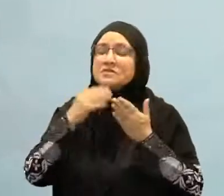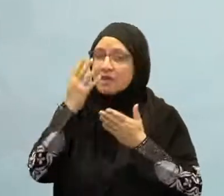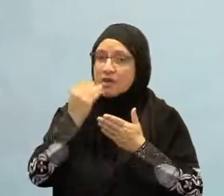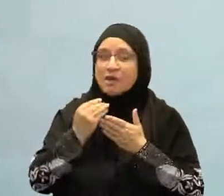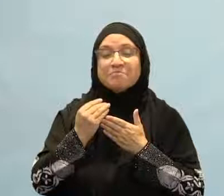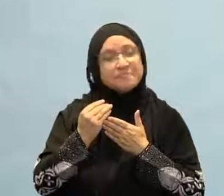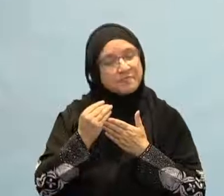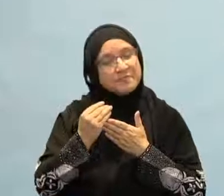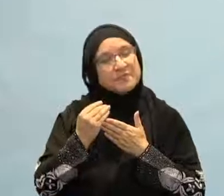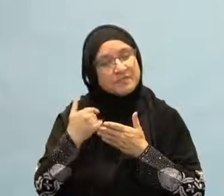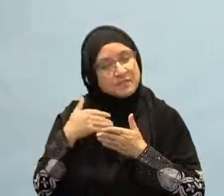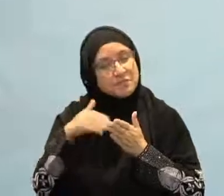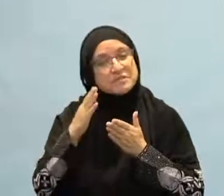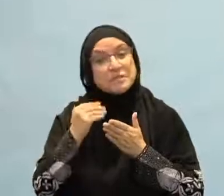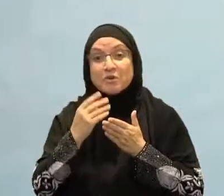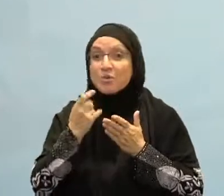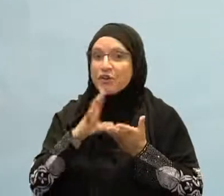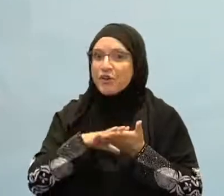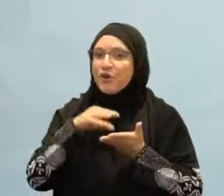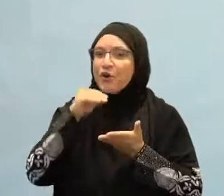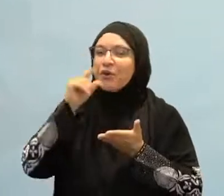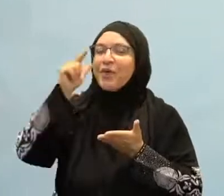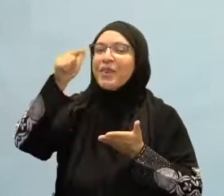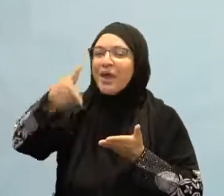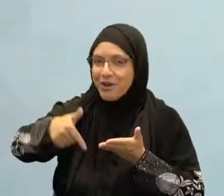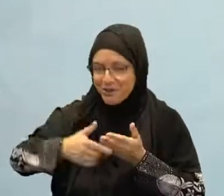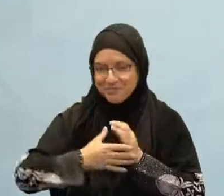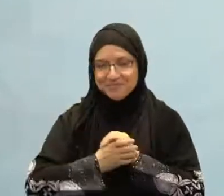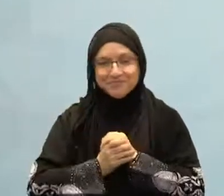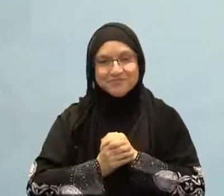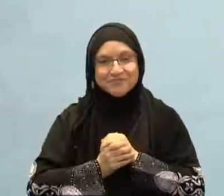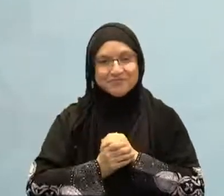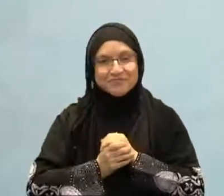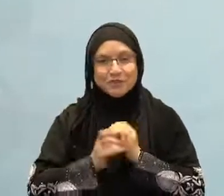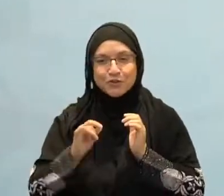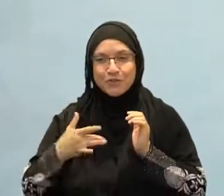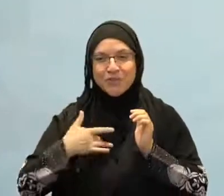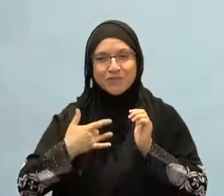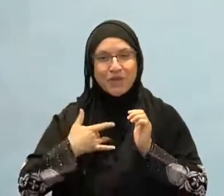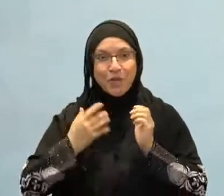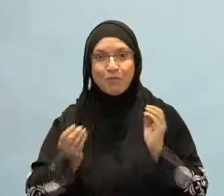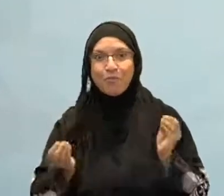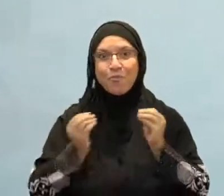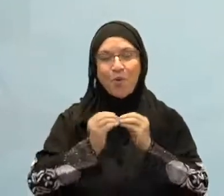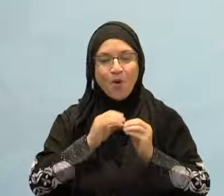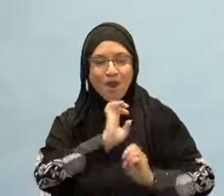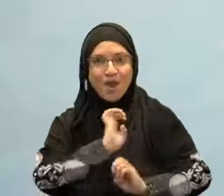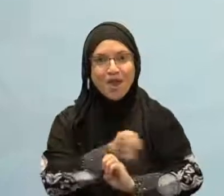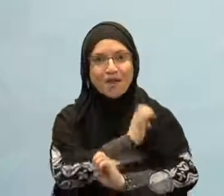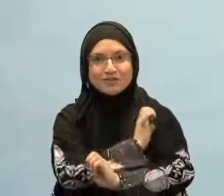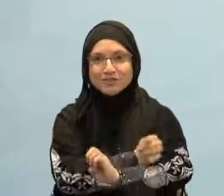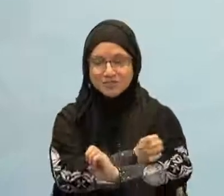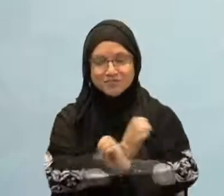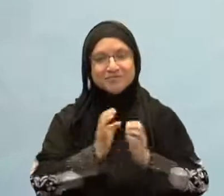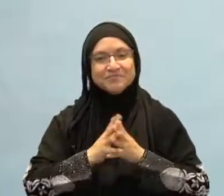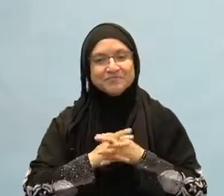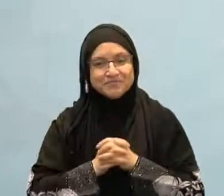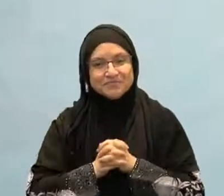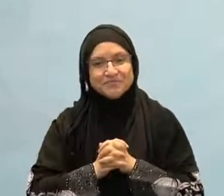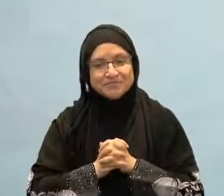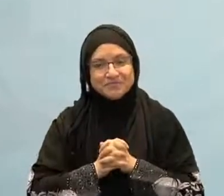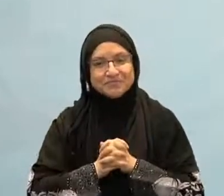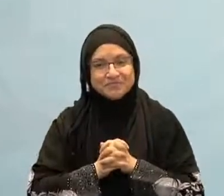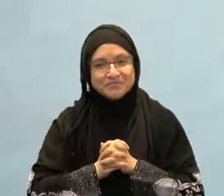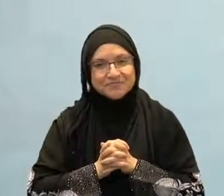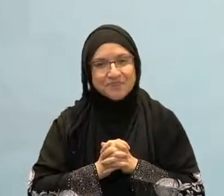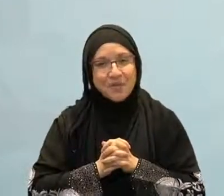is not going to make you a groggy person throughout the day. It's not going to mess things up for you. The sleep has more blessing in it,